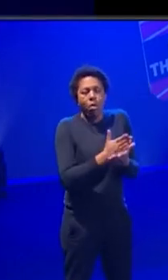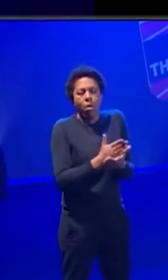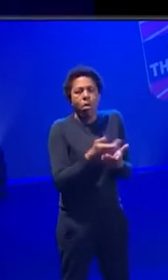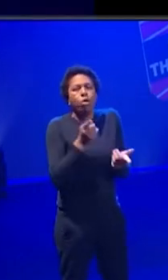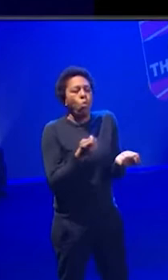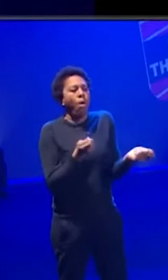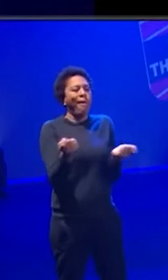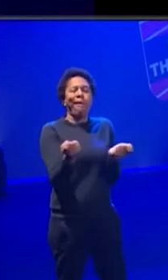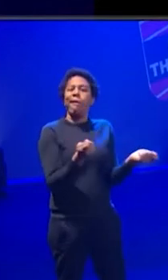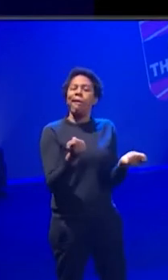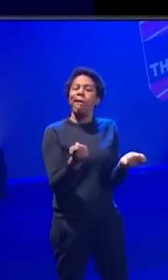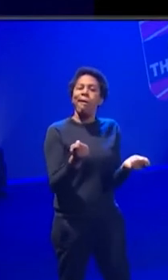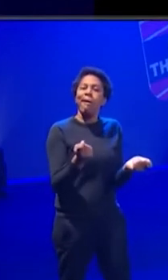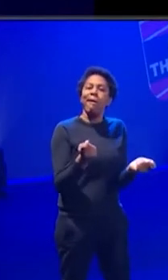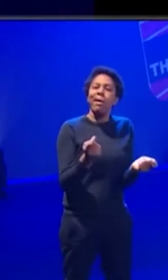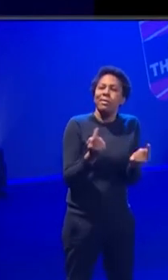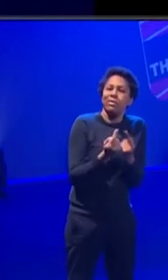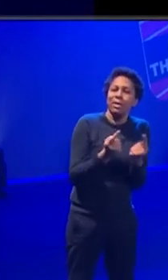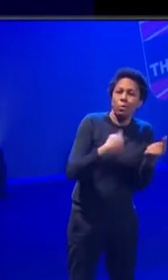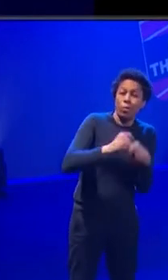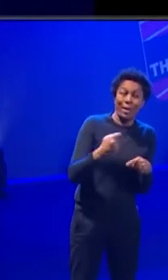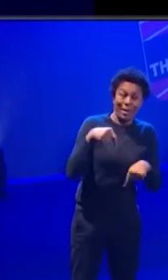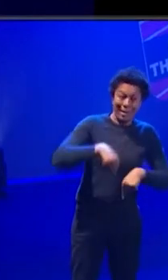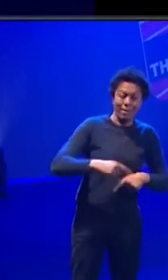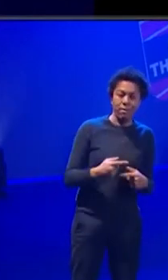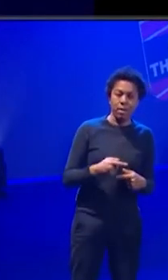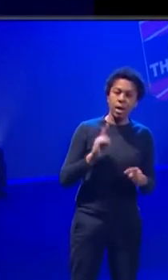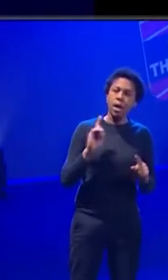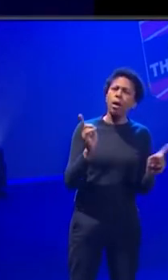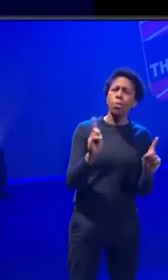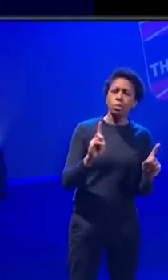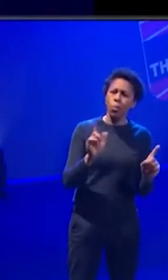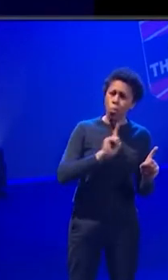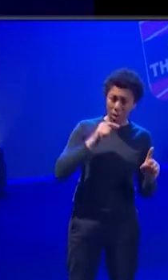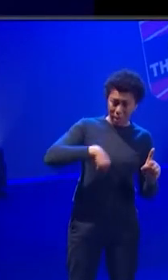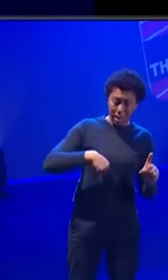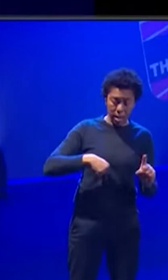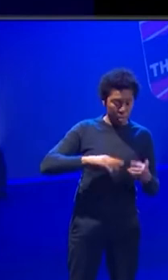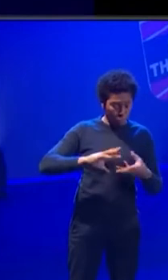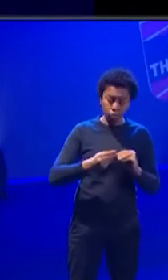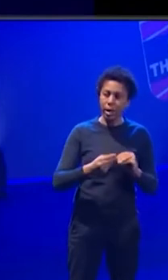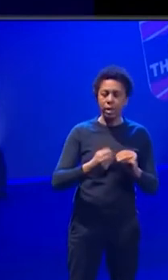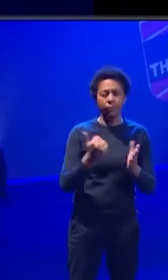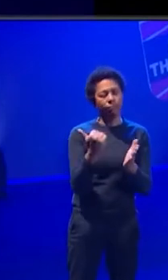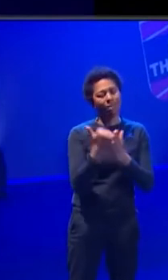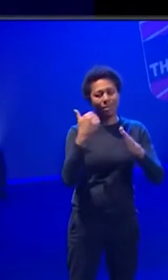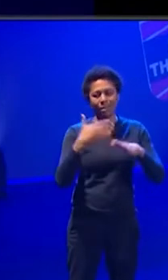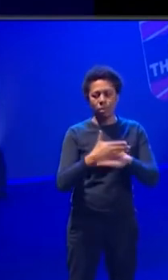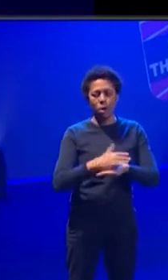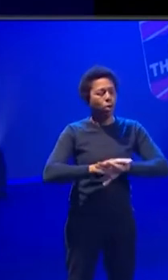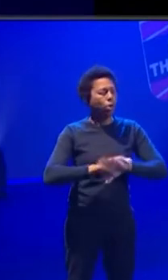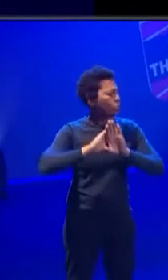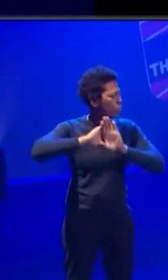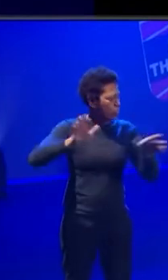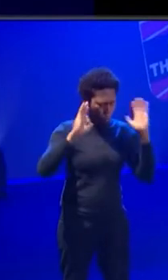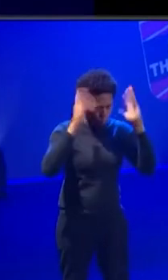the thing that we're all here to do, make great work, and not getting bogged down in all the boring stuff. And you're keeping